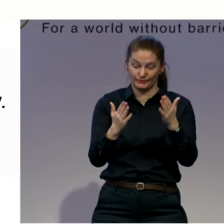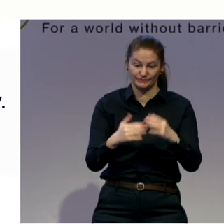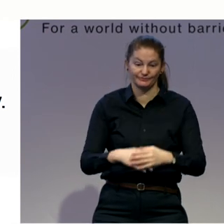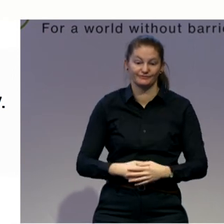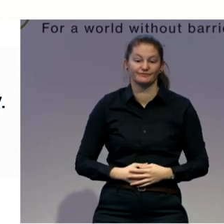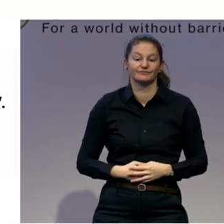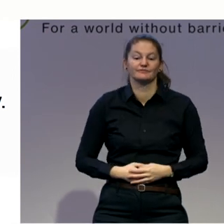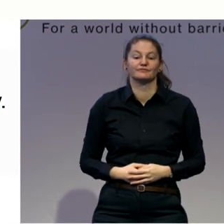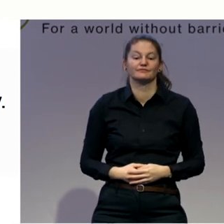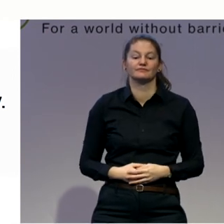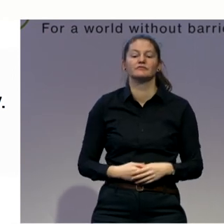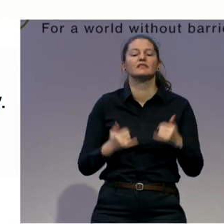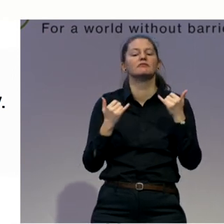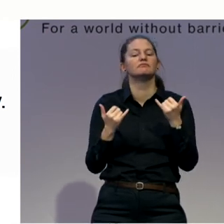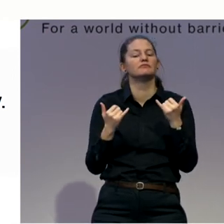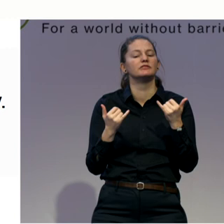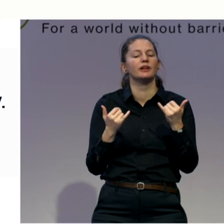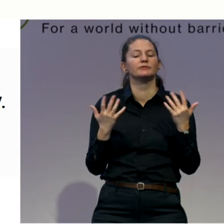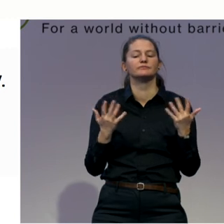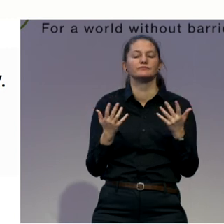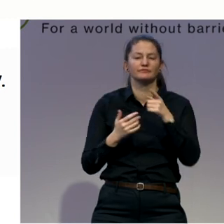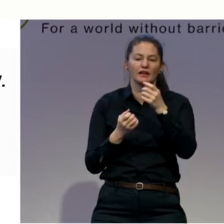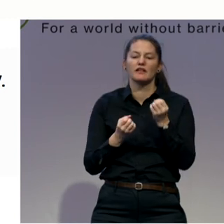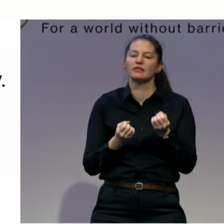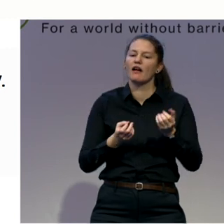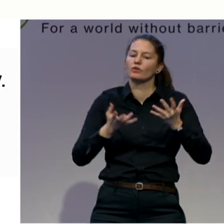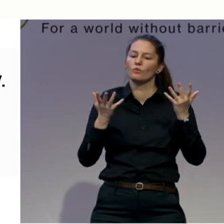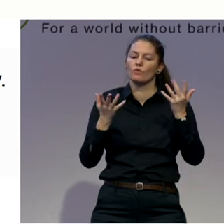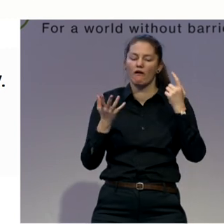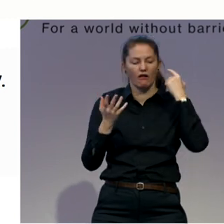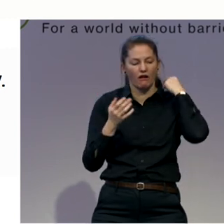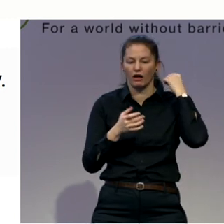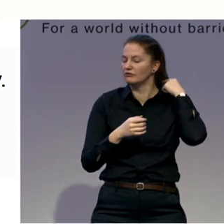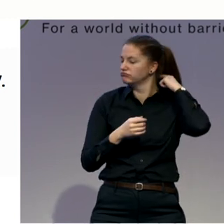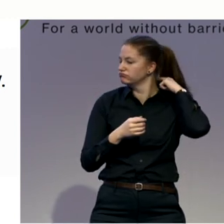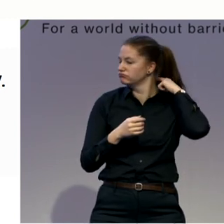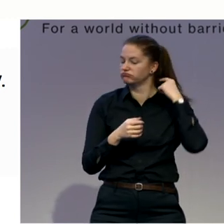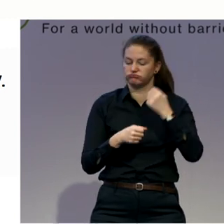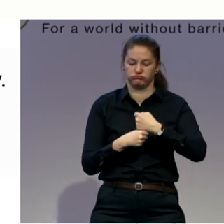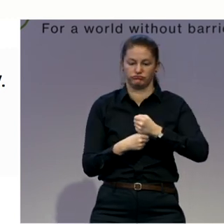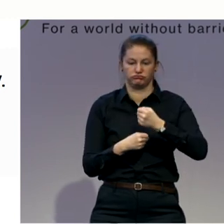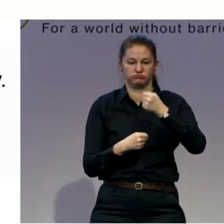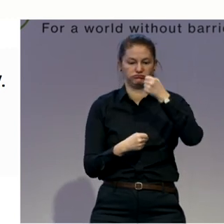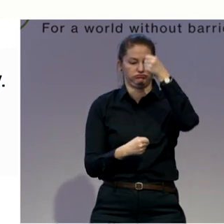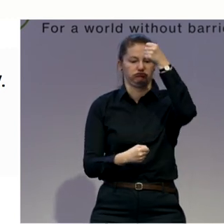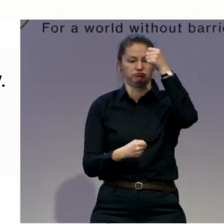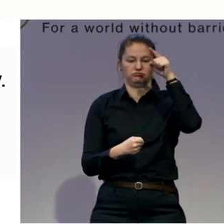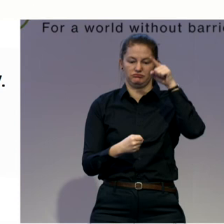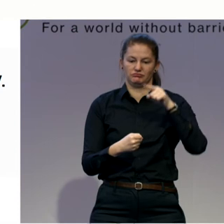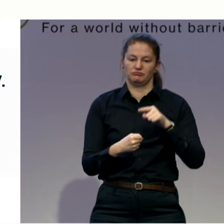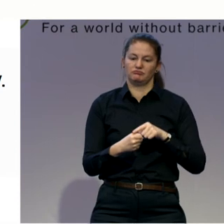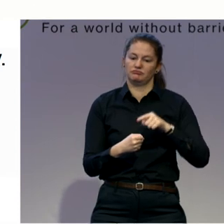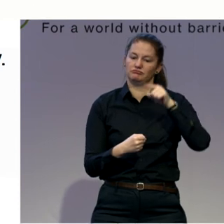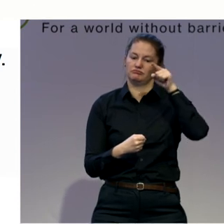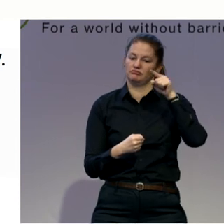move some of your lumbar vertebras. They are right here. And we will move some of your pelvis. And we